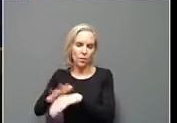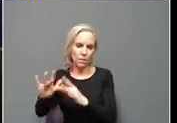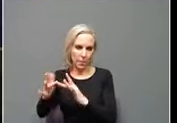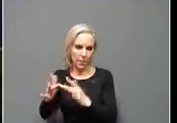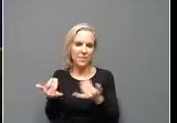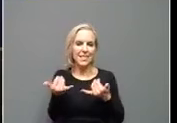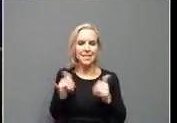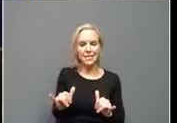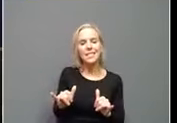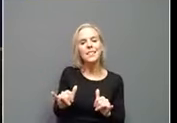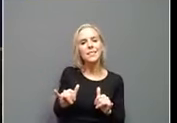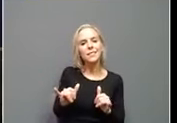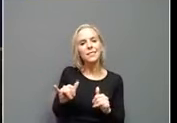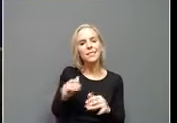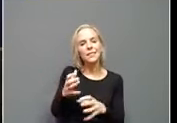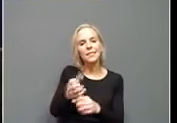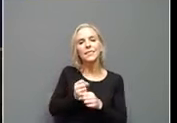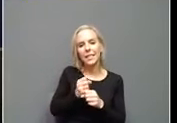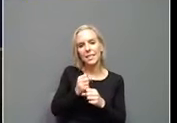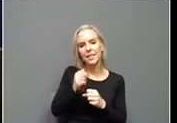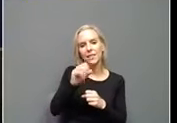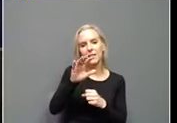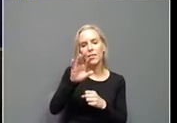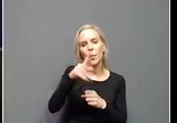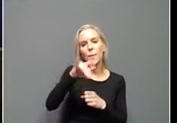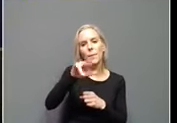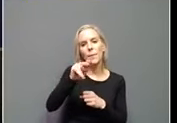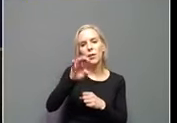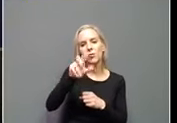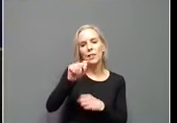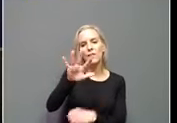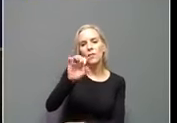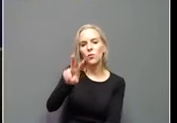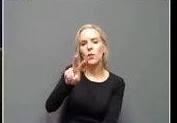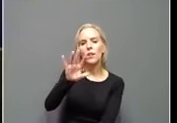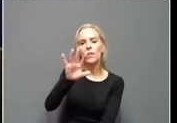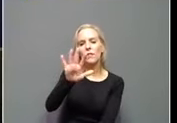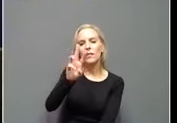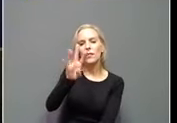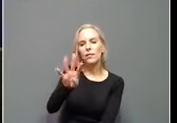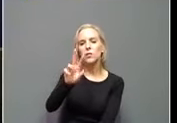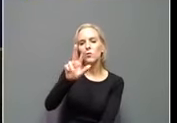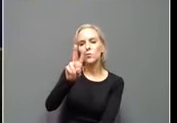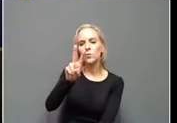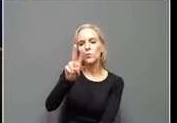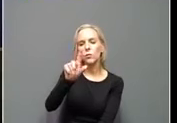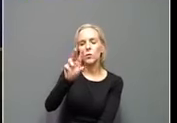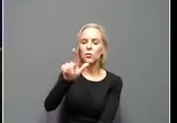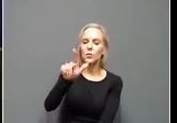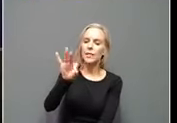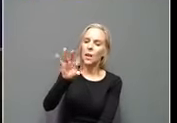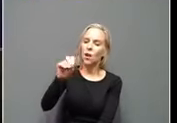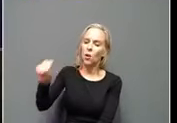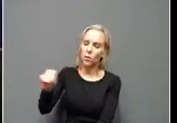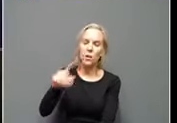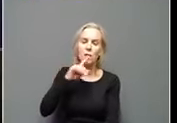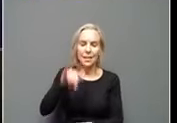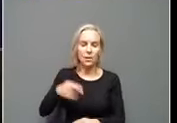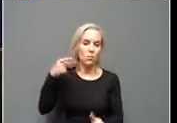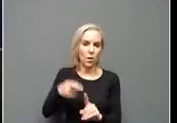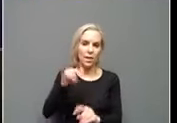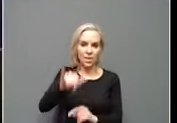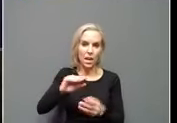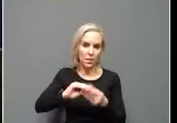taking pin reset calls at 502, 564, 2900. But, um, at this point, that number